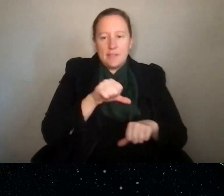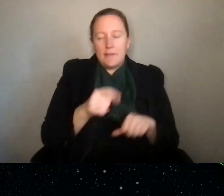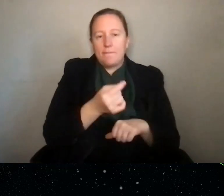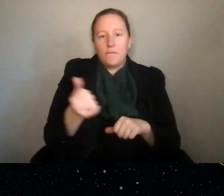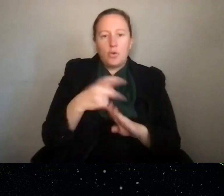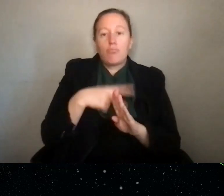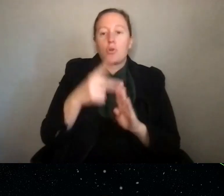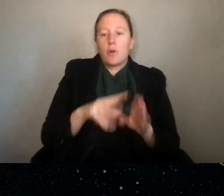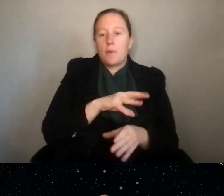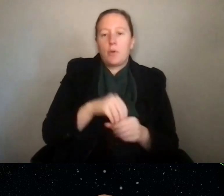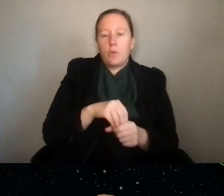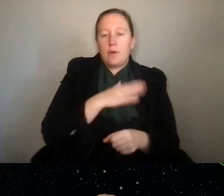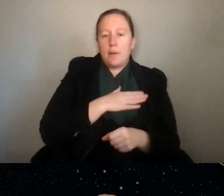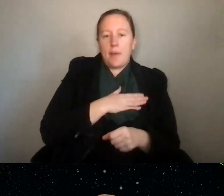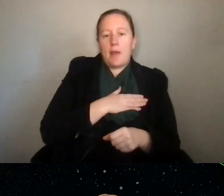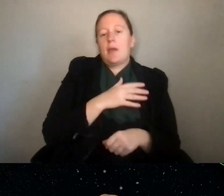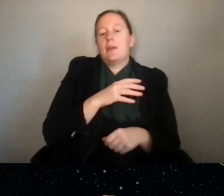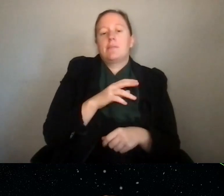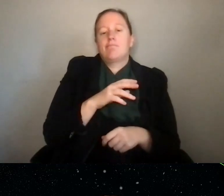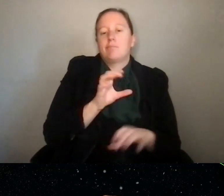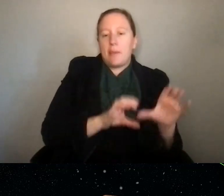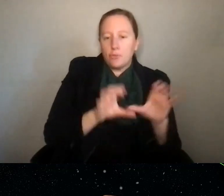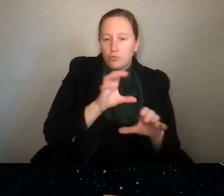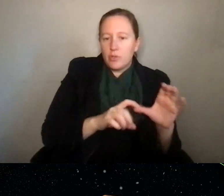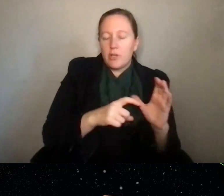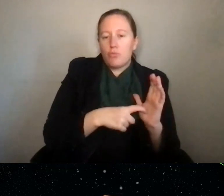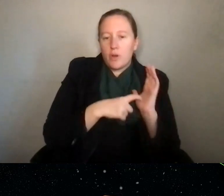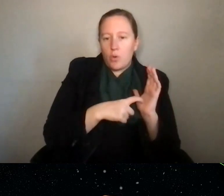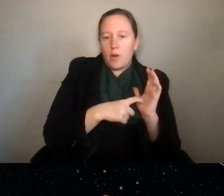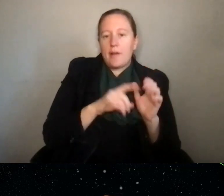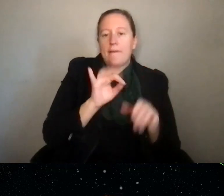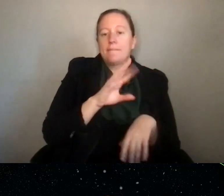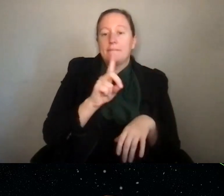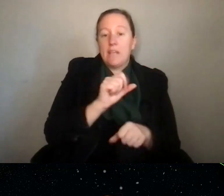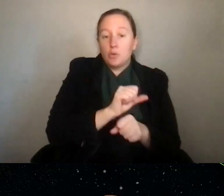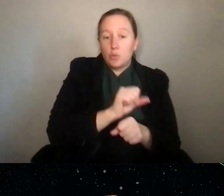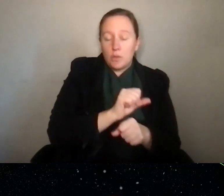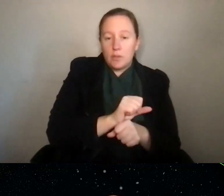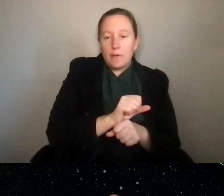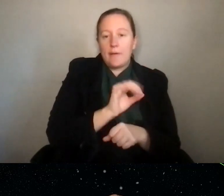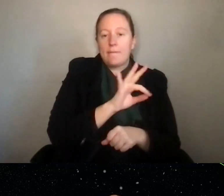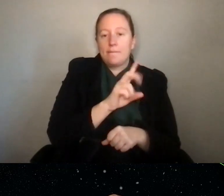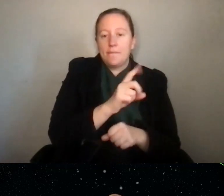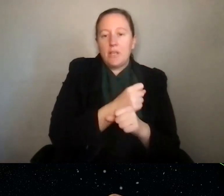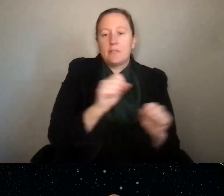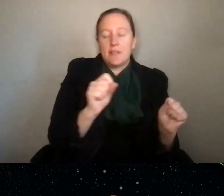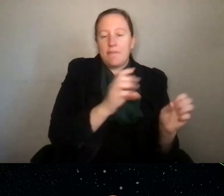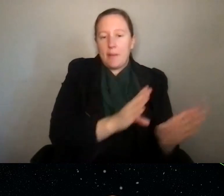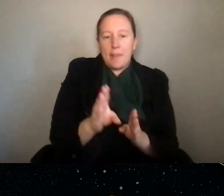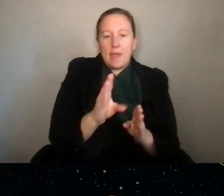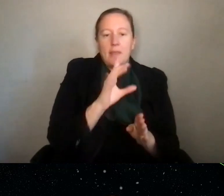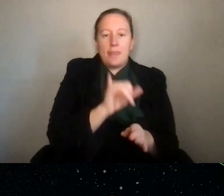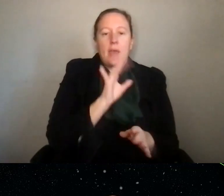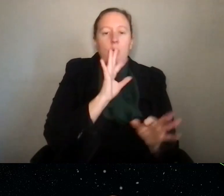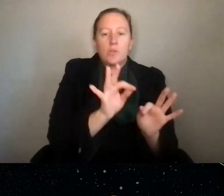including mine, Petrology and Geochemistry, requires, if you're doing field work, a field safety protocol that describes